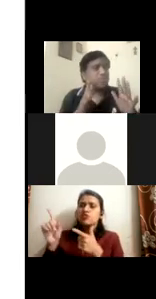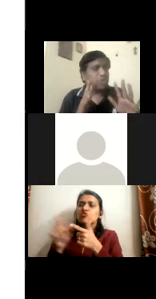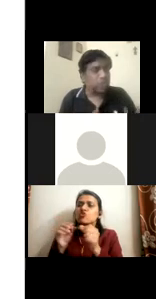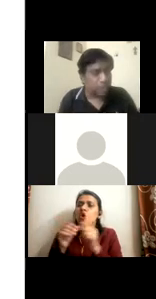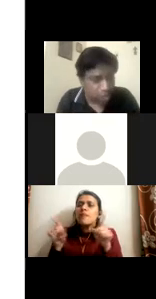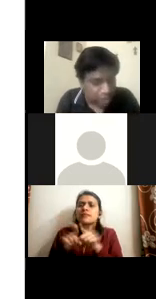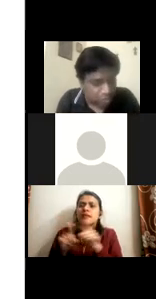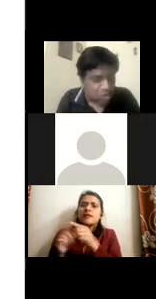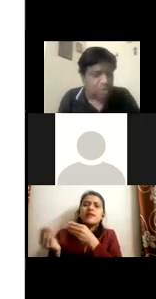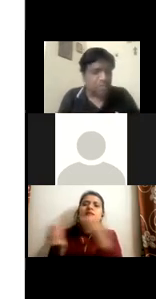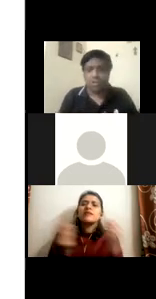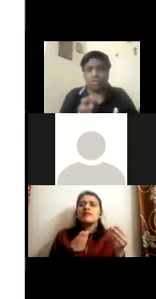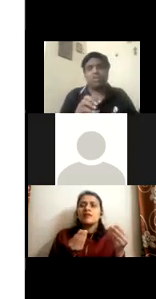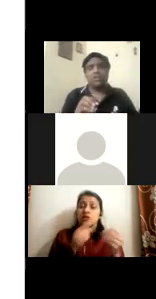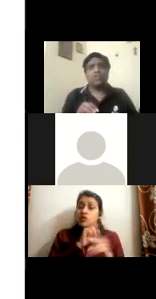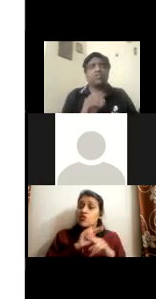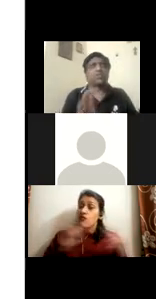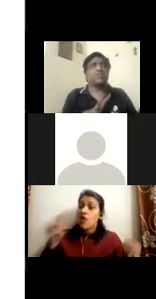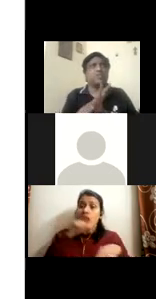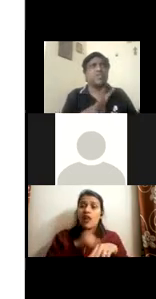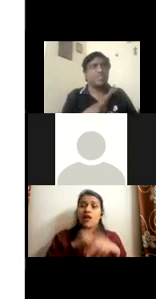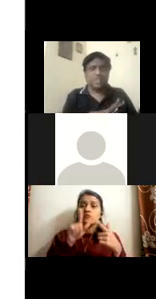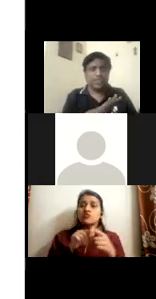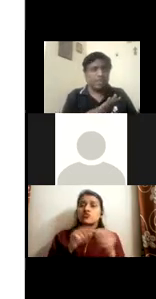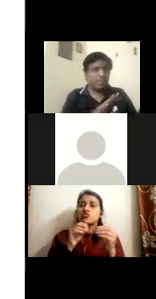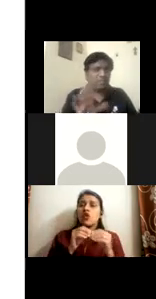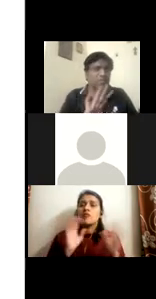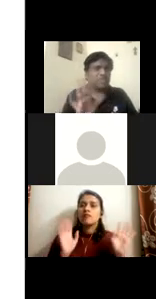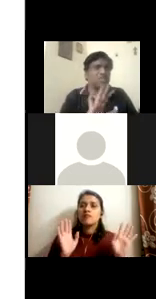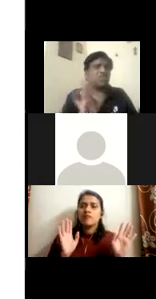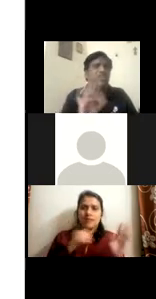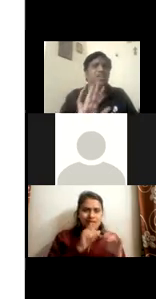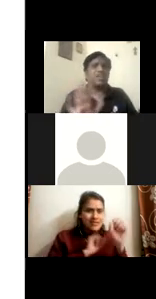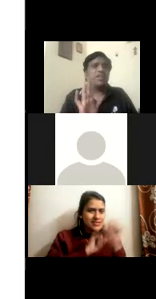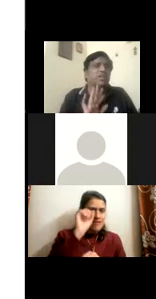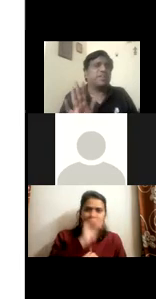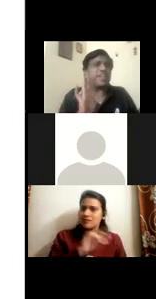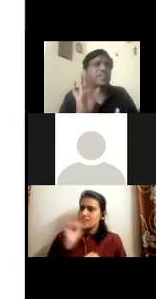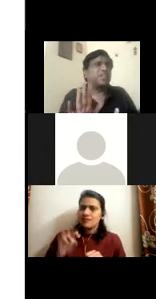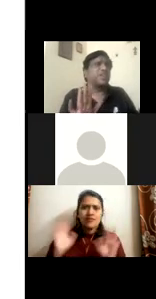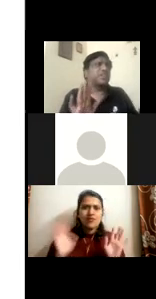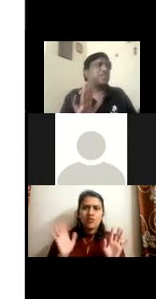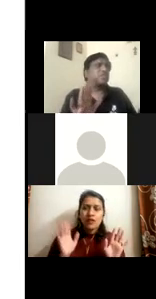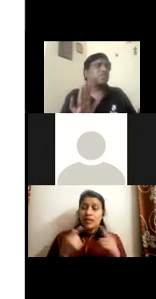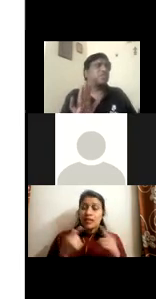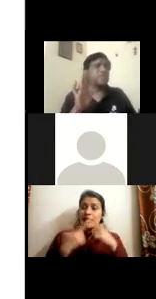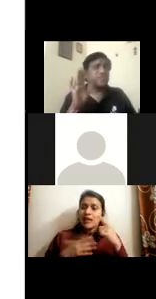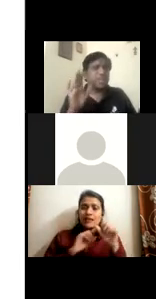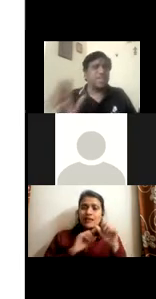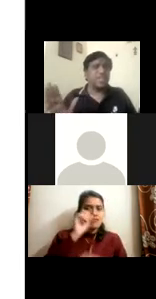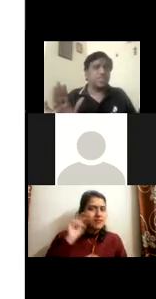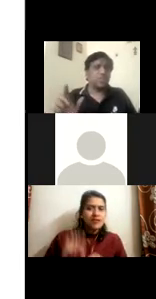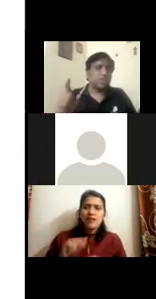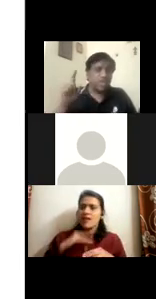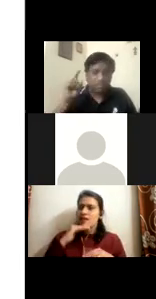internship is also like a full-time job. It is not to give the person a certificate. If the person does not need training certificates anymore, the person